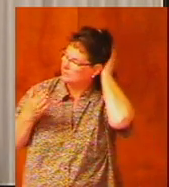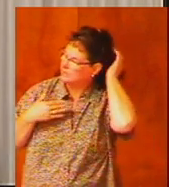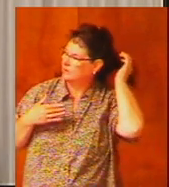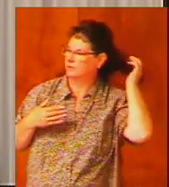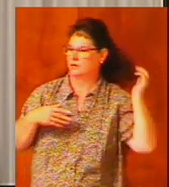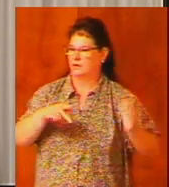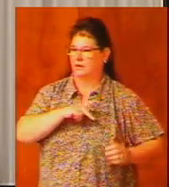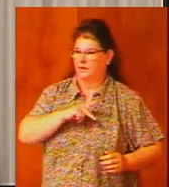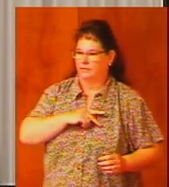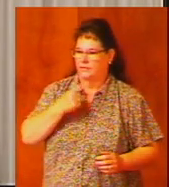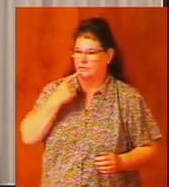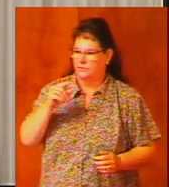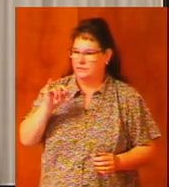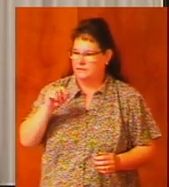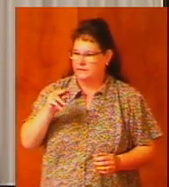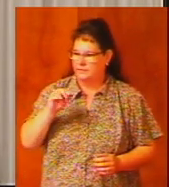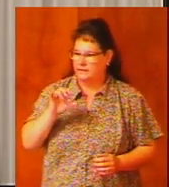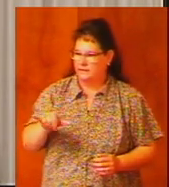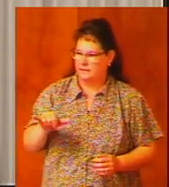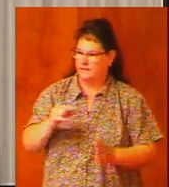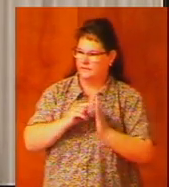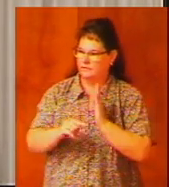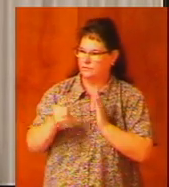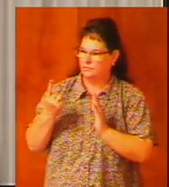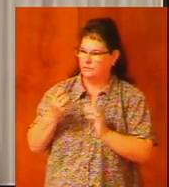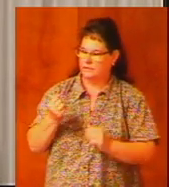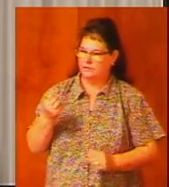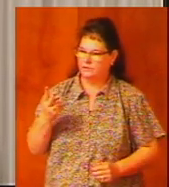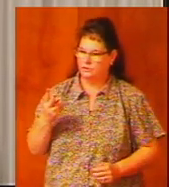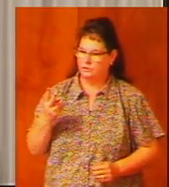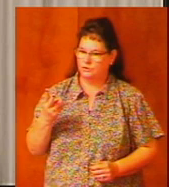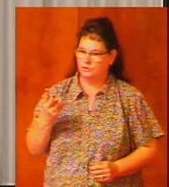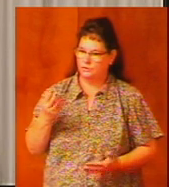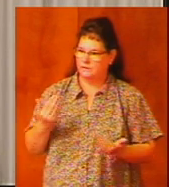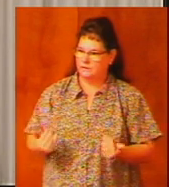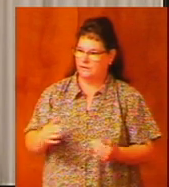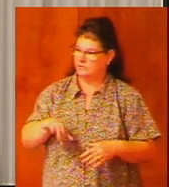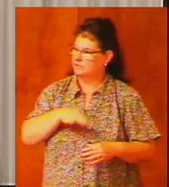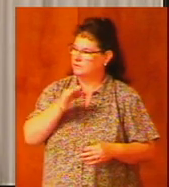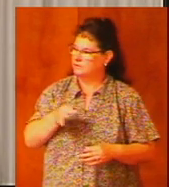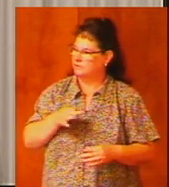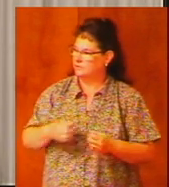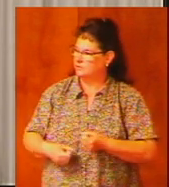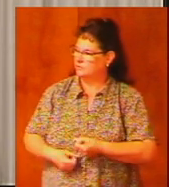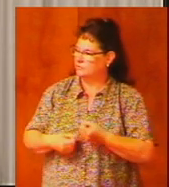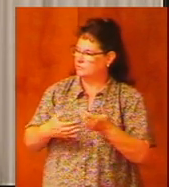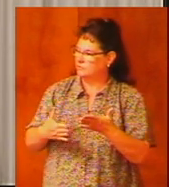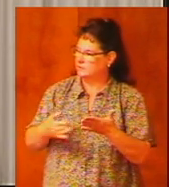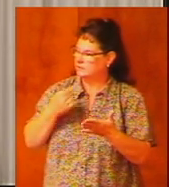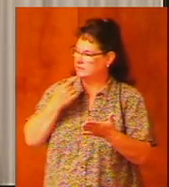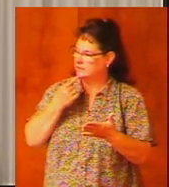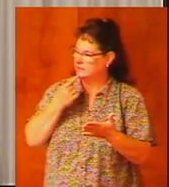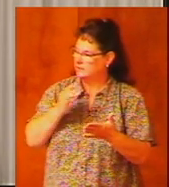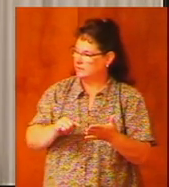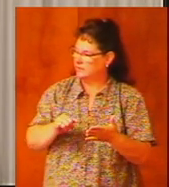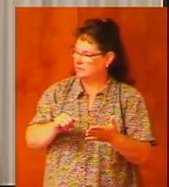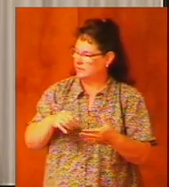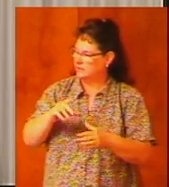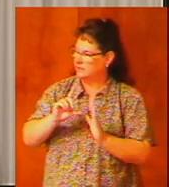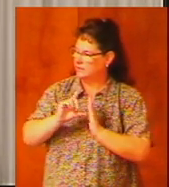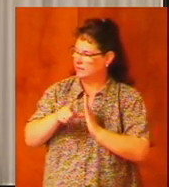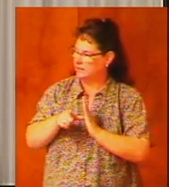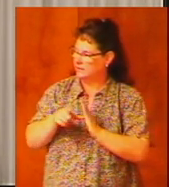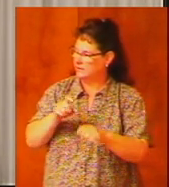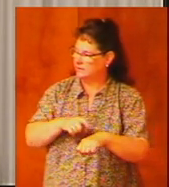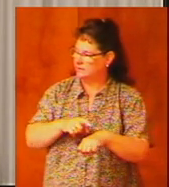Paul told Timothy in verse 1 and verse 2 now the spirit expressly says that in latter